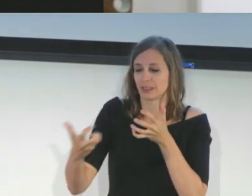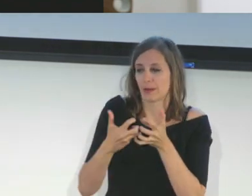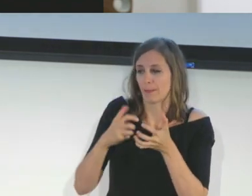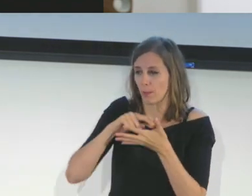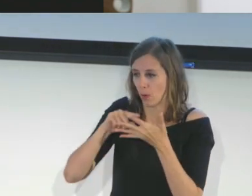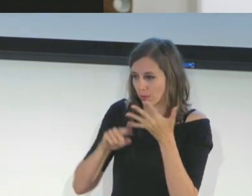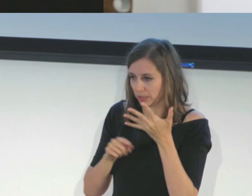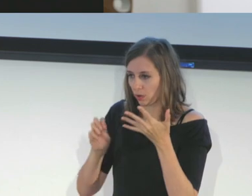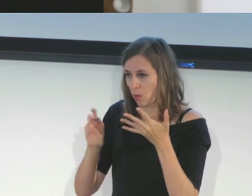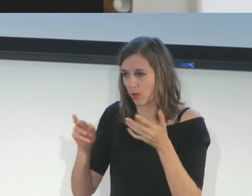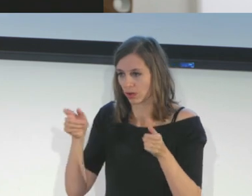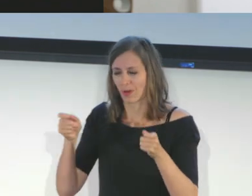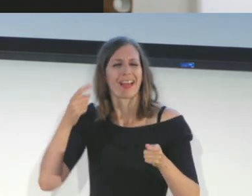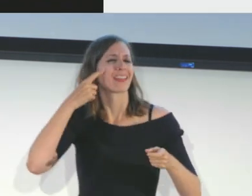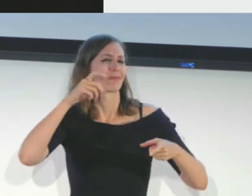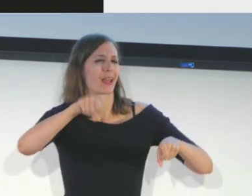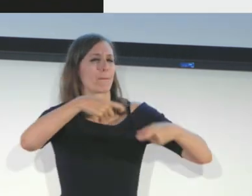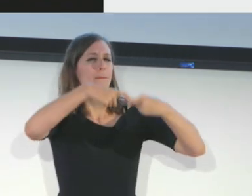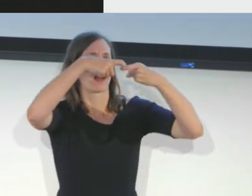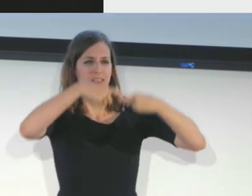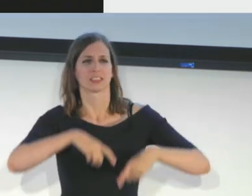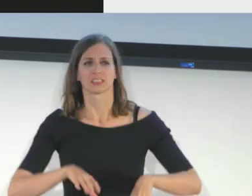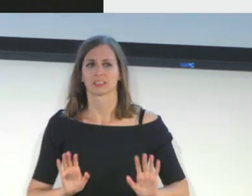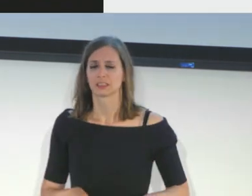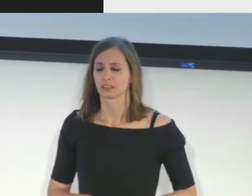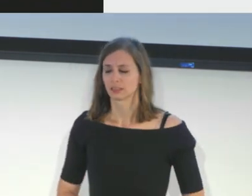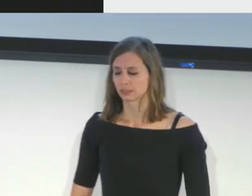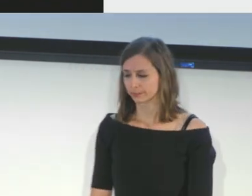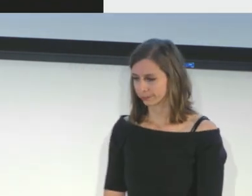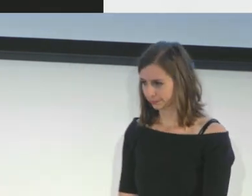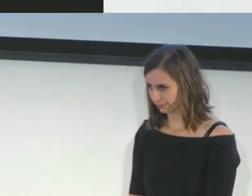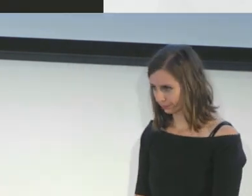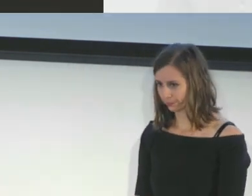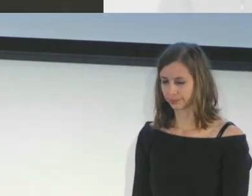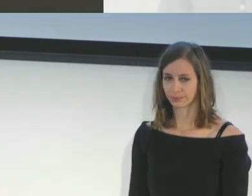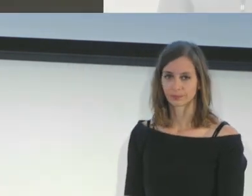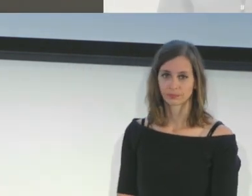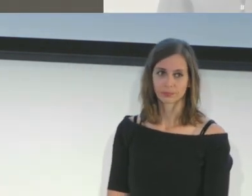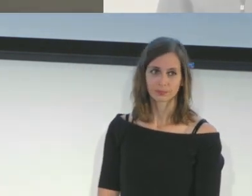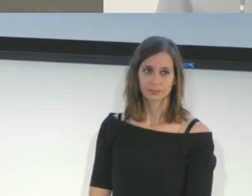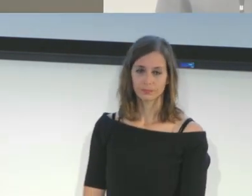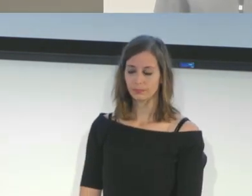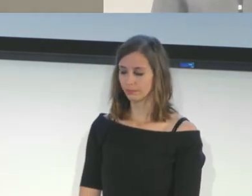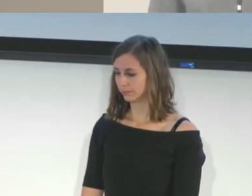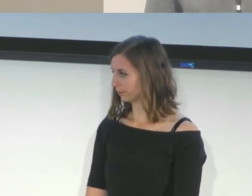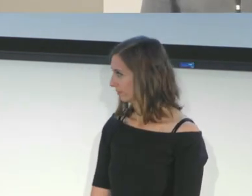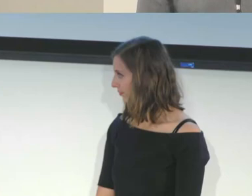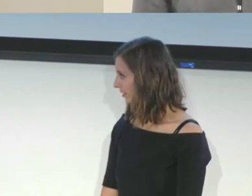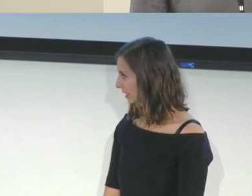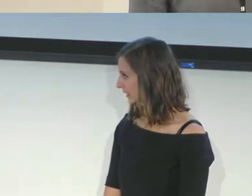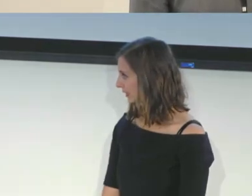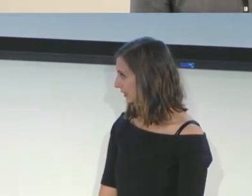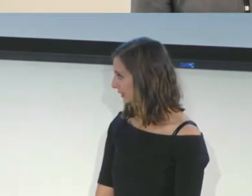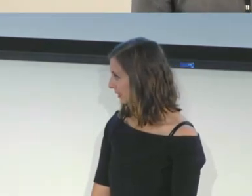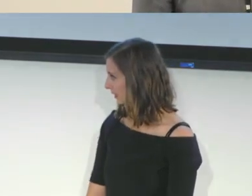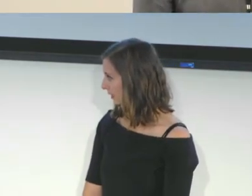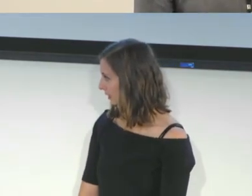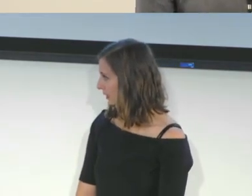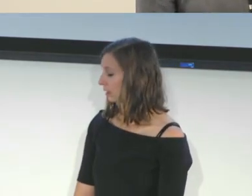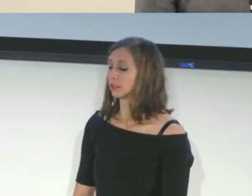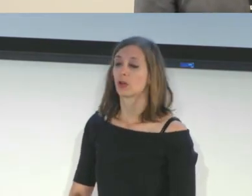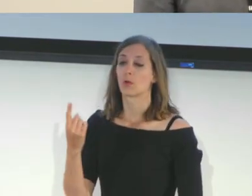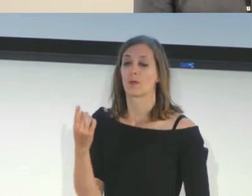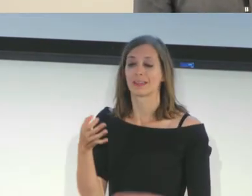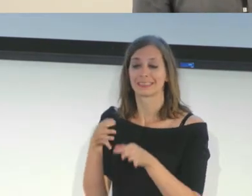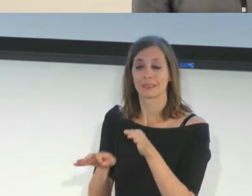building any custom components or controls. Just like on all other Apple platforms, make sure your app responds a very simple example,